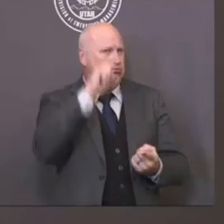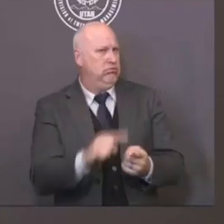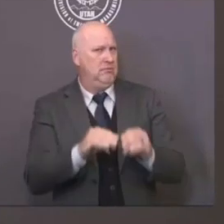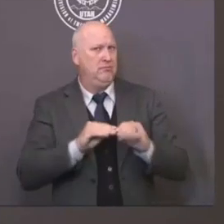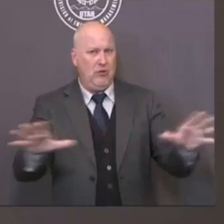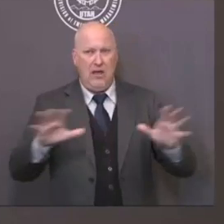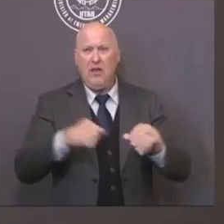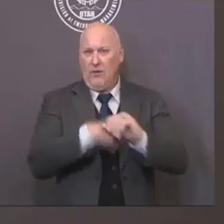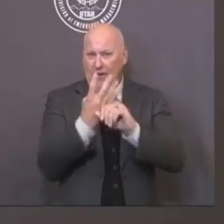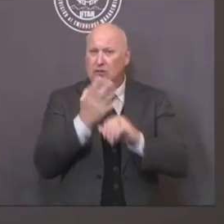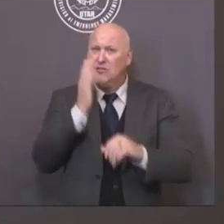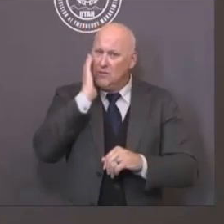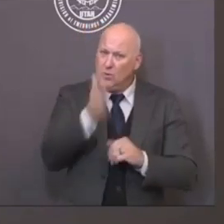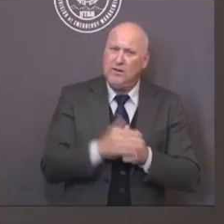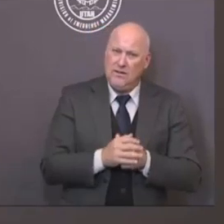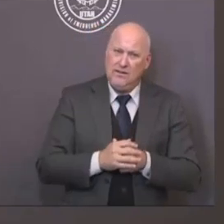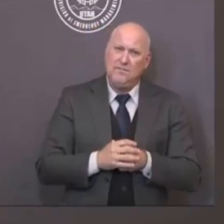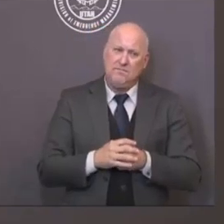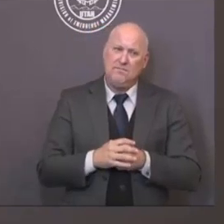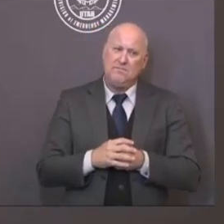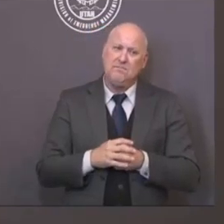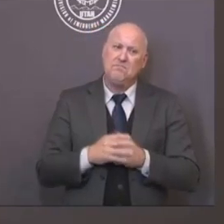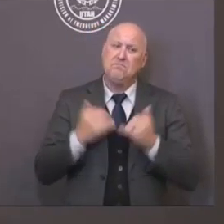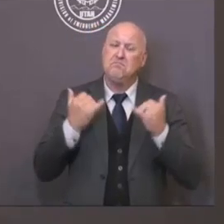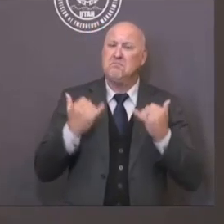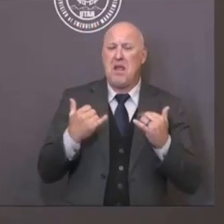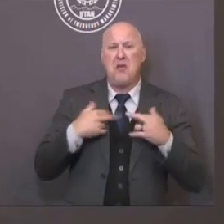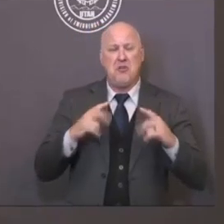that, I'm happy to take any questions.